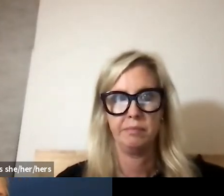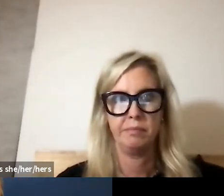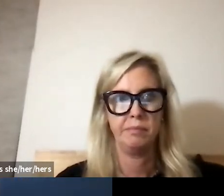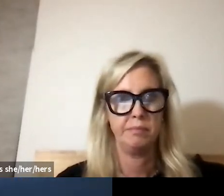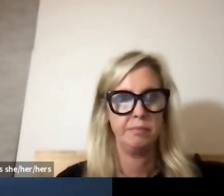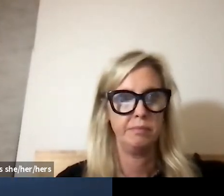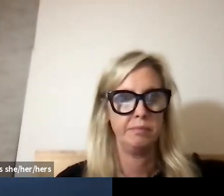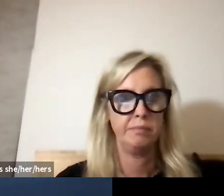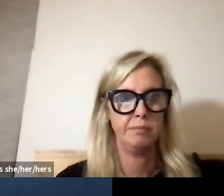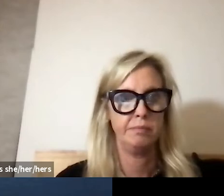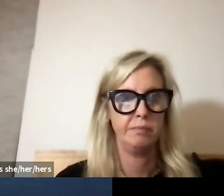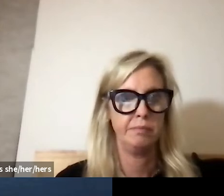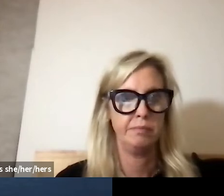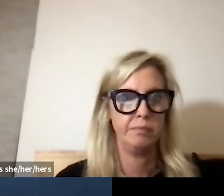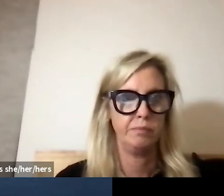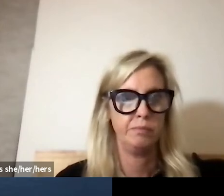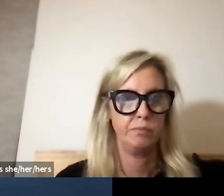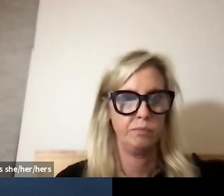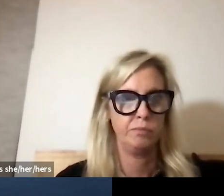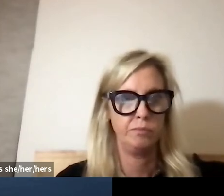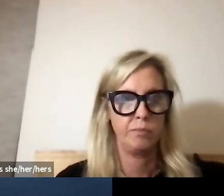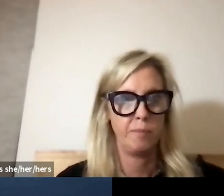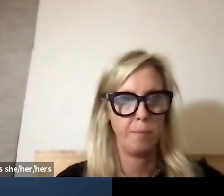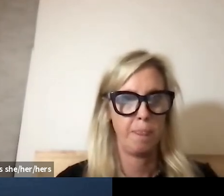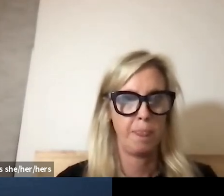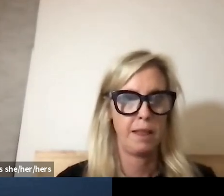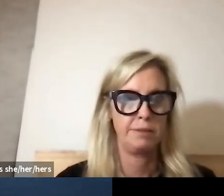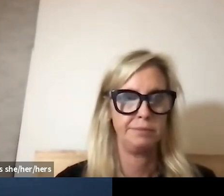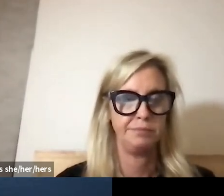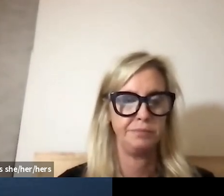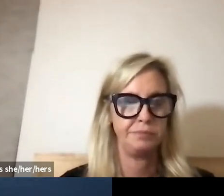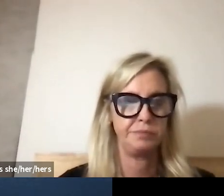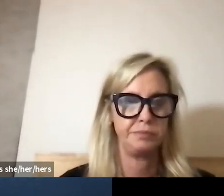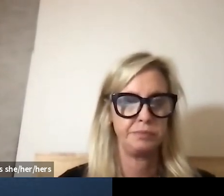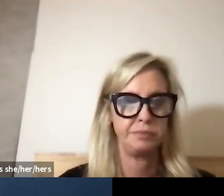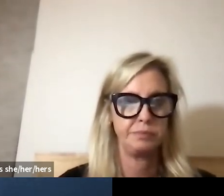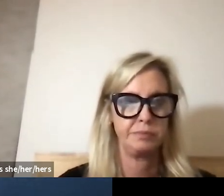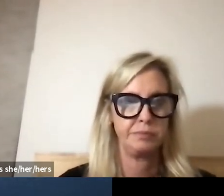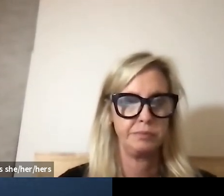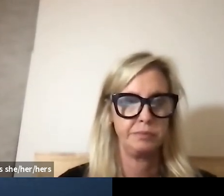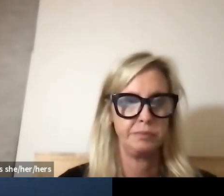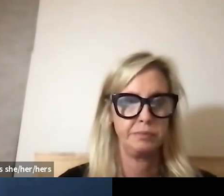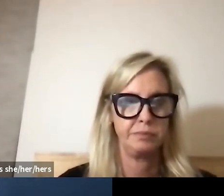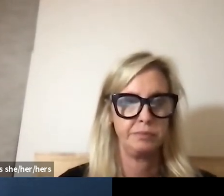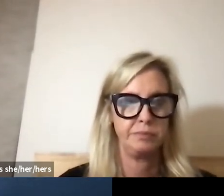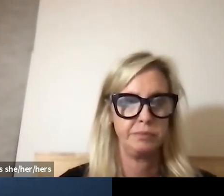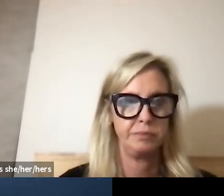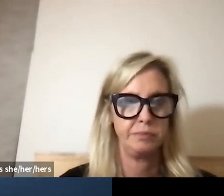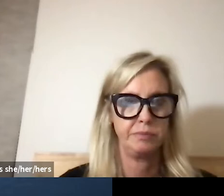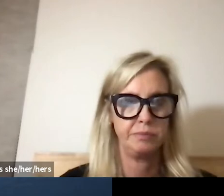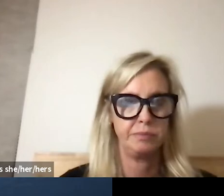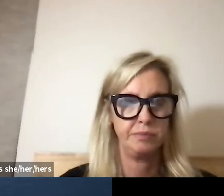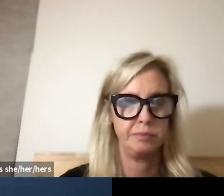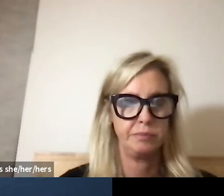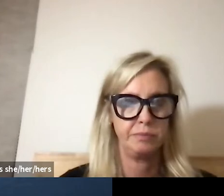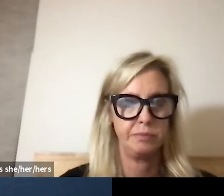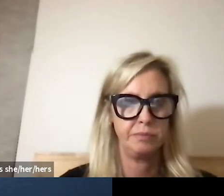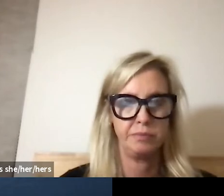it so it's aligned with federal law with every student succeeds act so which is important